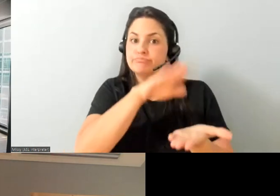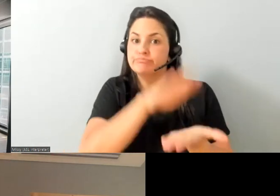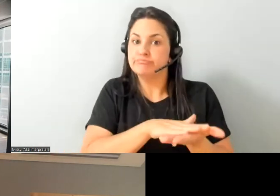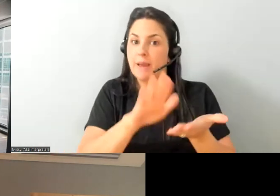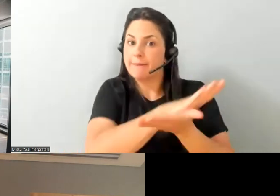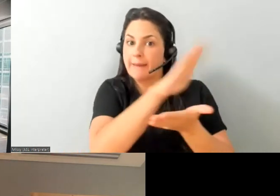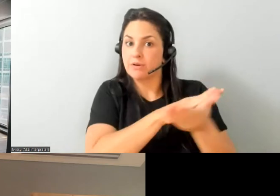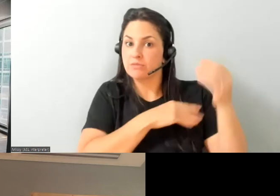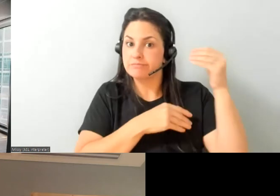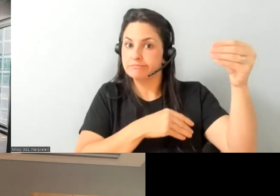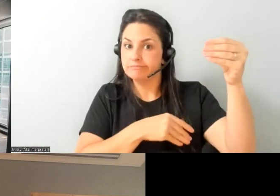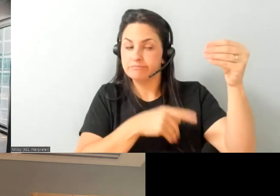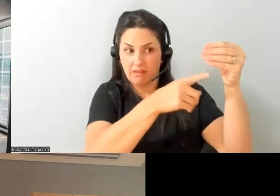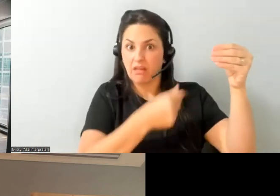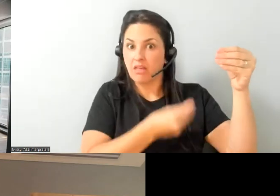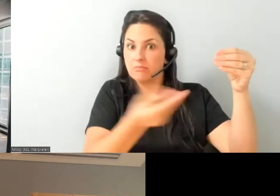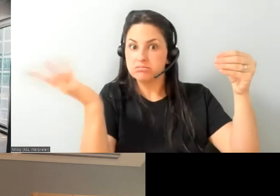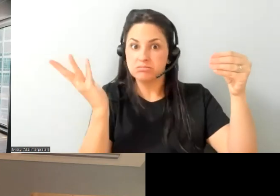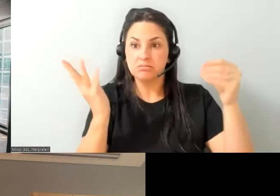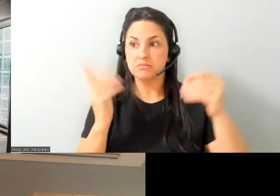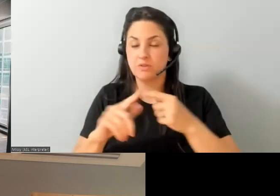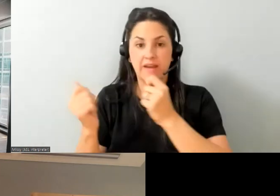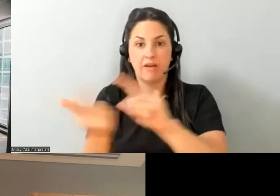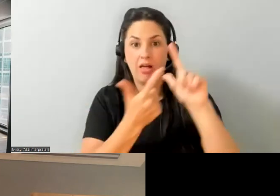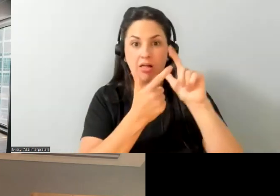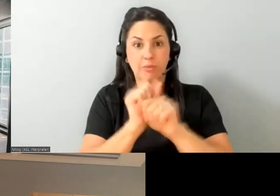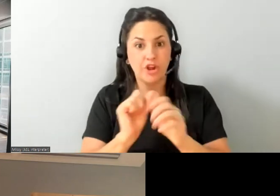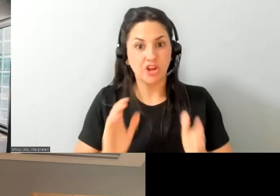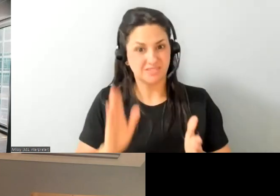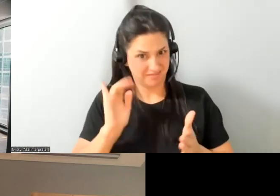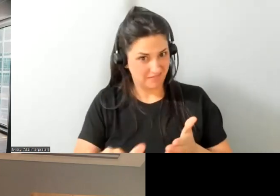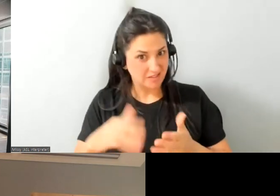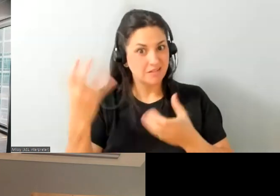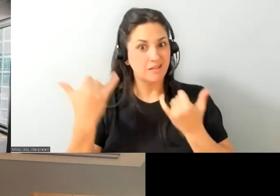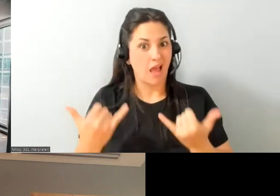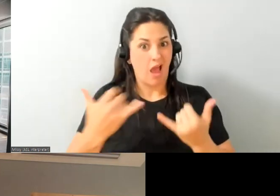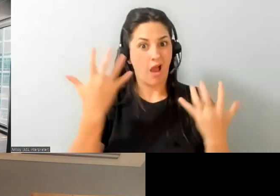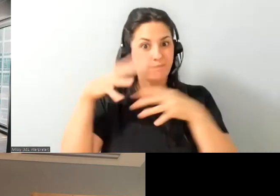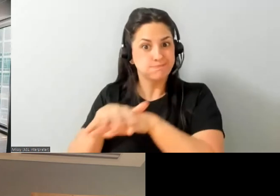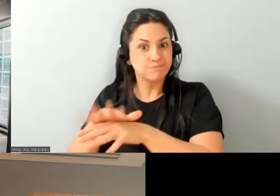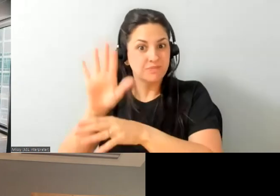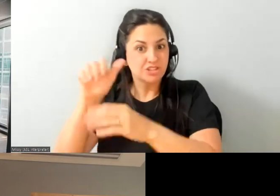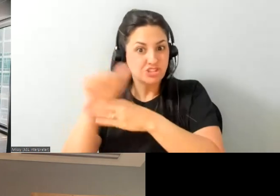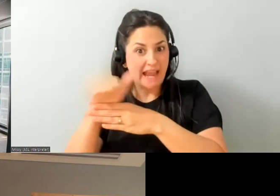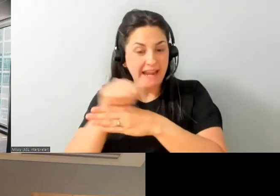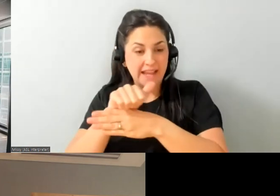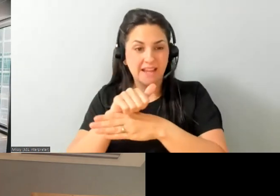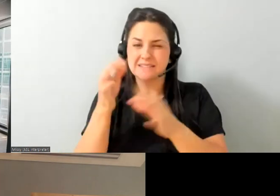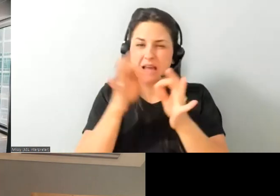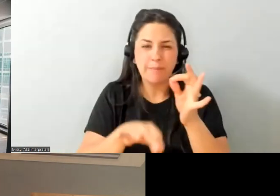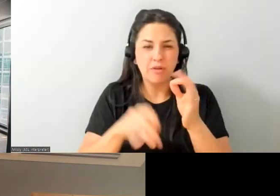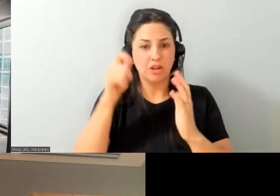to other employees and it's now part of their training is our accommodations we've made so it can be simple things as well right